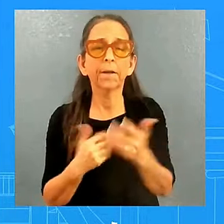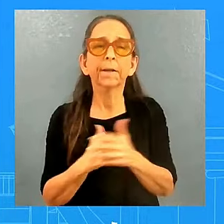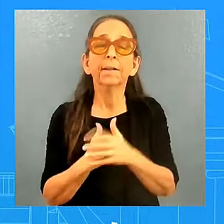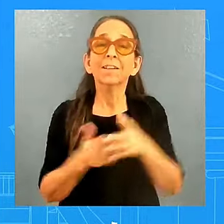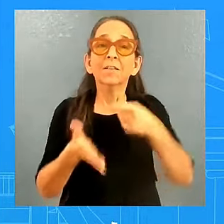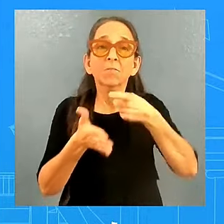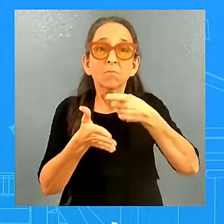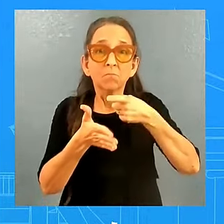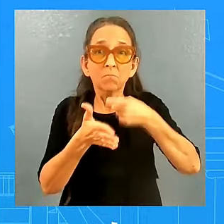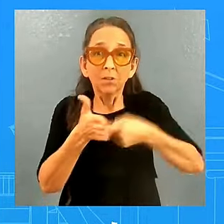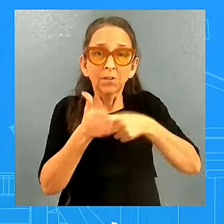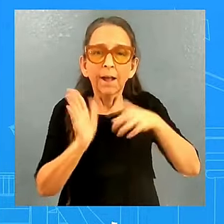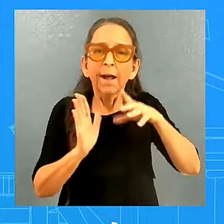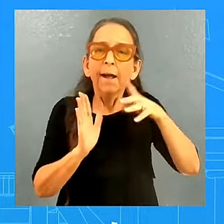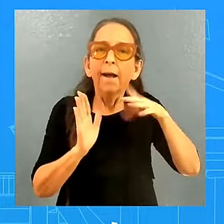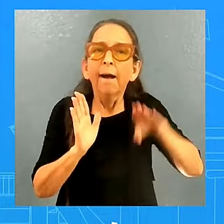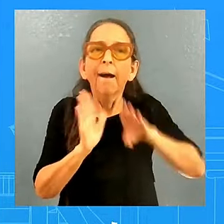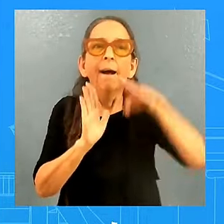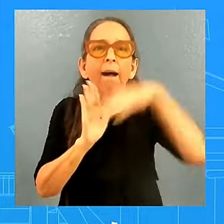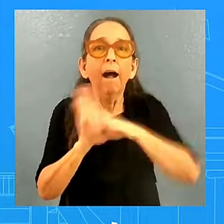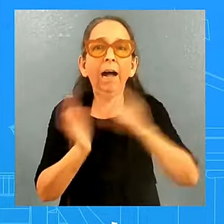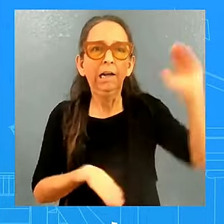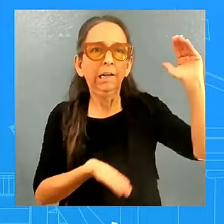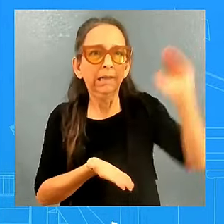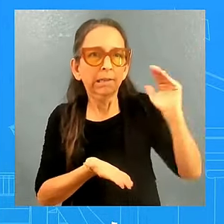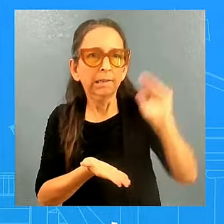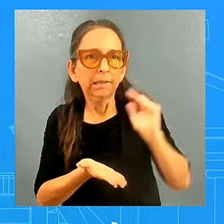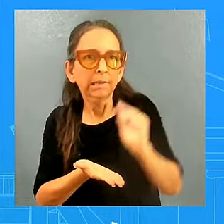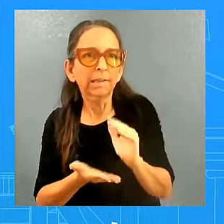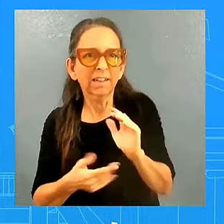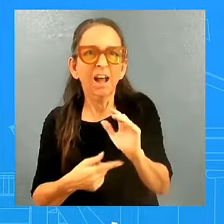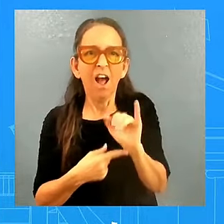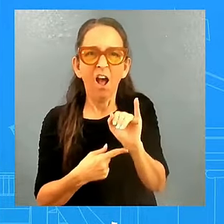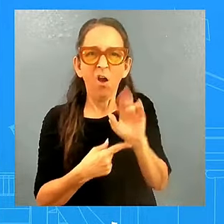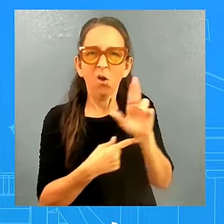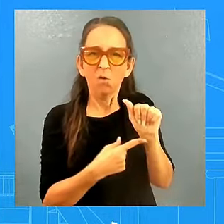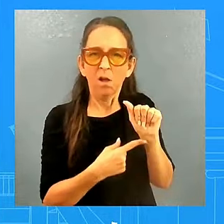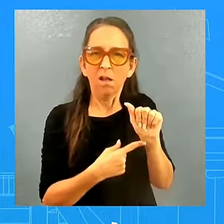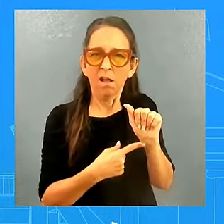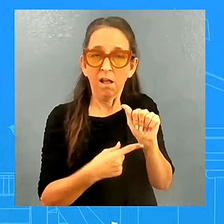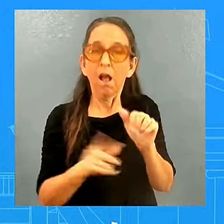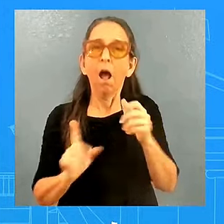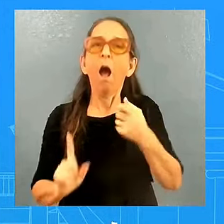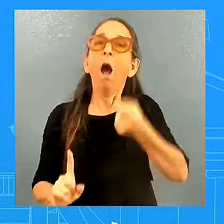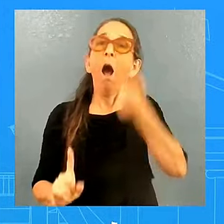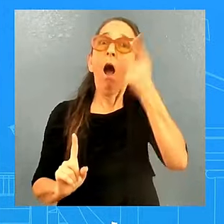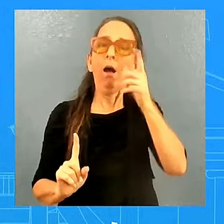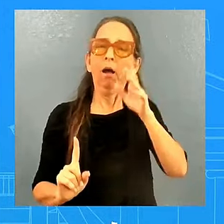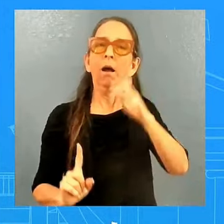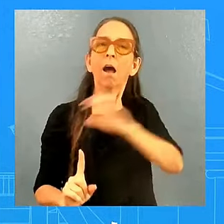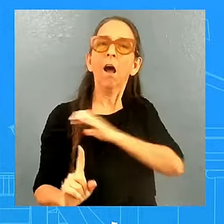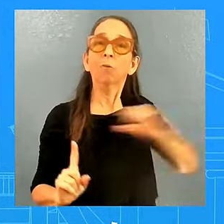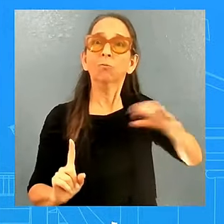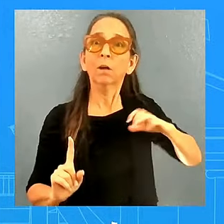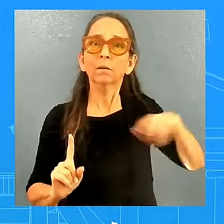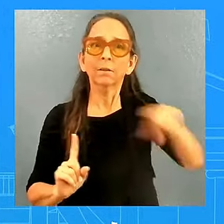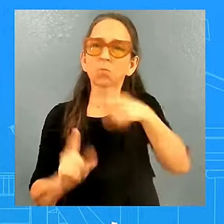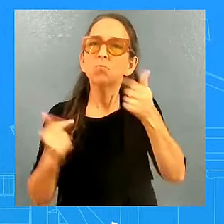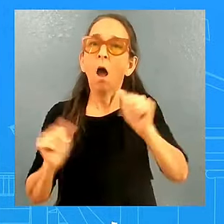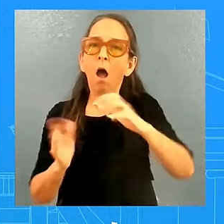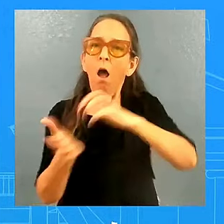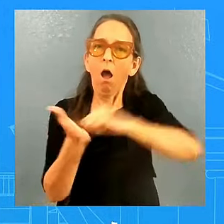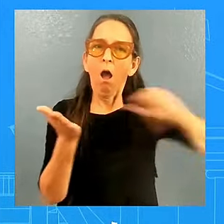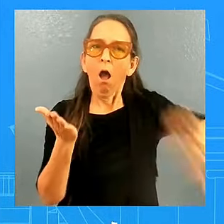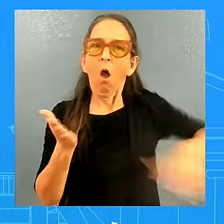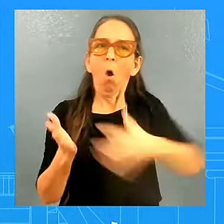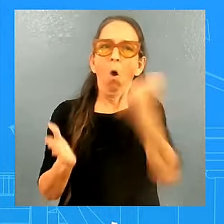You have heard us warn about Congress trying to repeal that. And it is popular. We saw what happened when they tried to repeal the